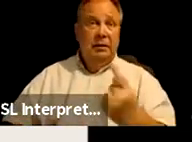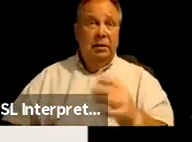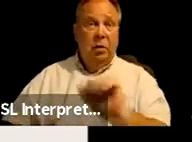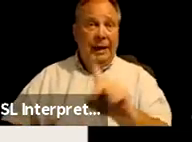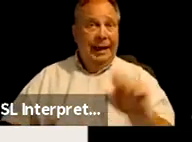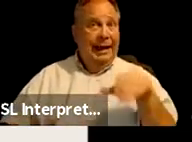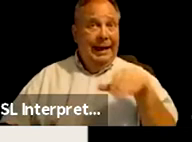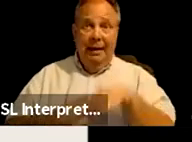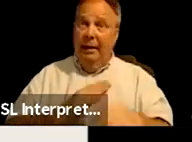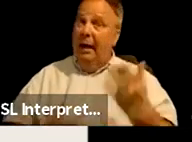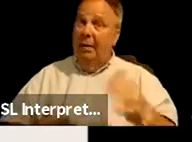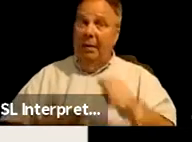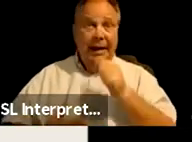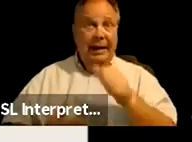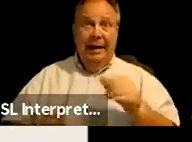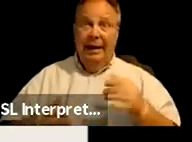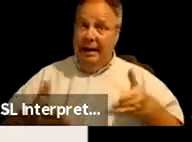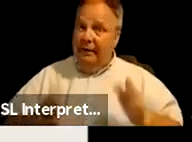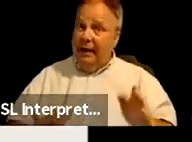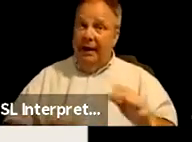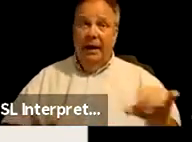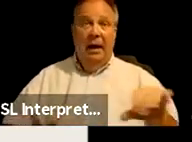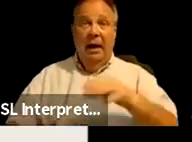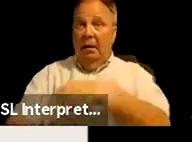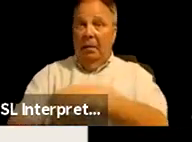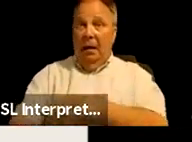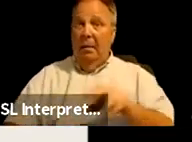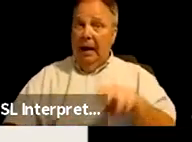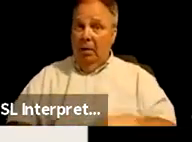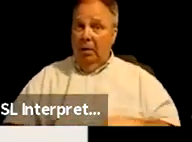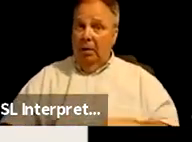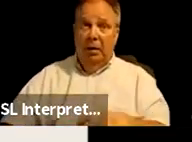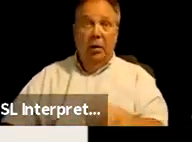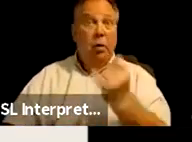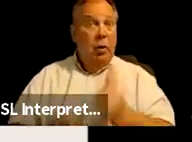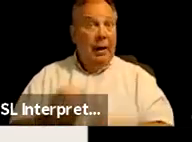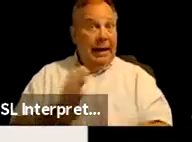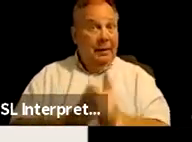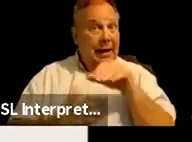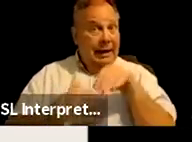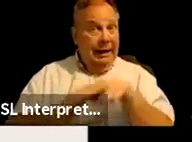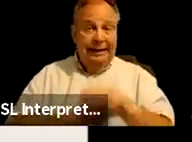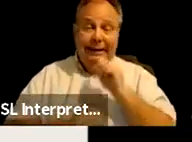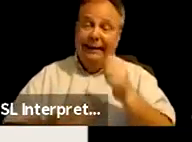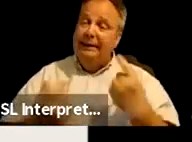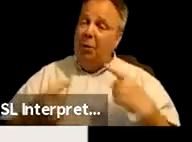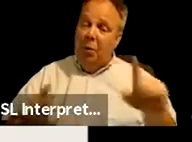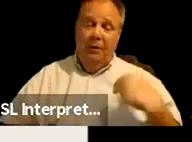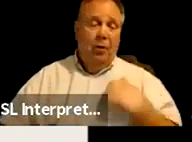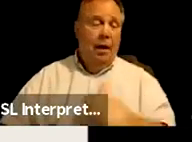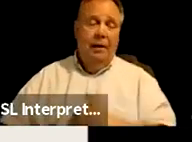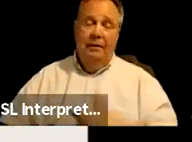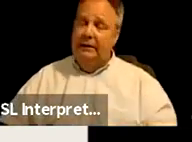might not fit a power chair. So last minute access doesn't usually work for a lot of us.